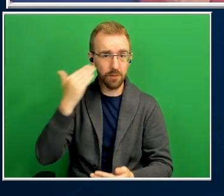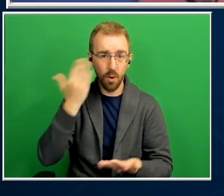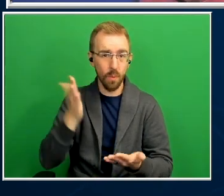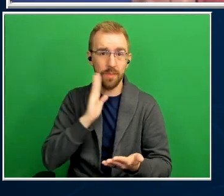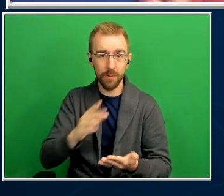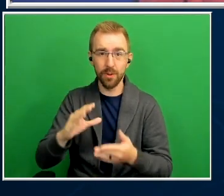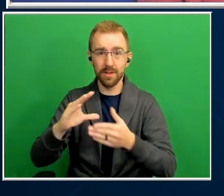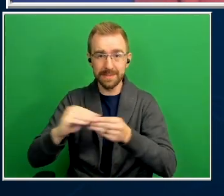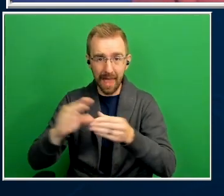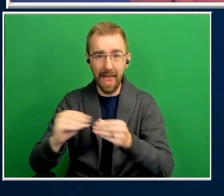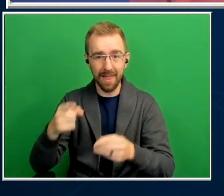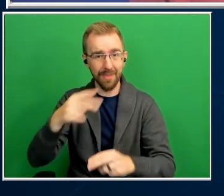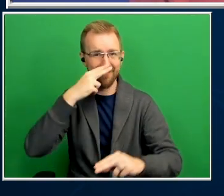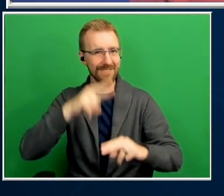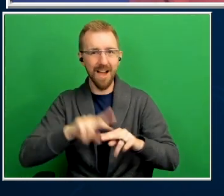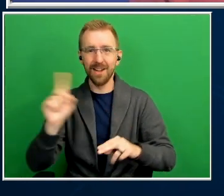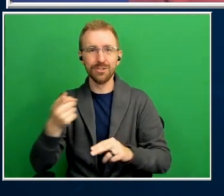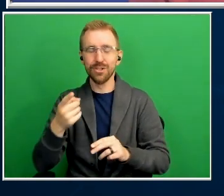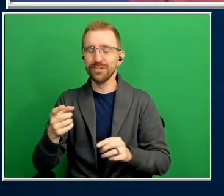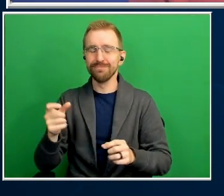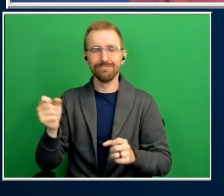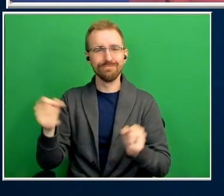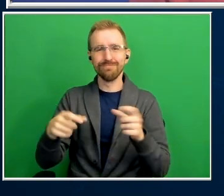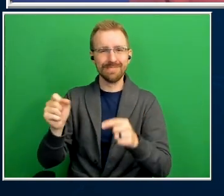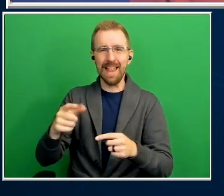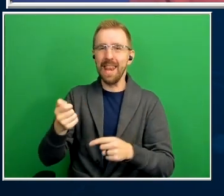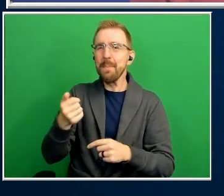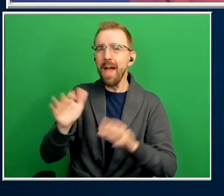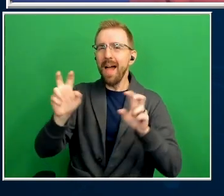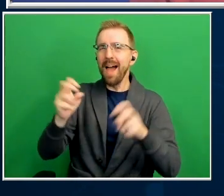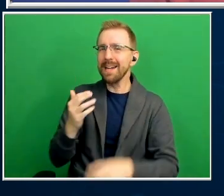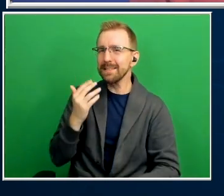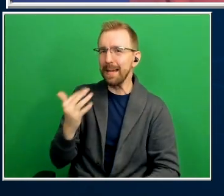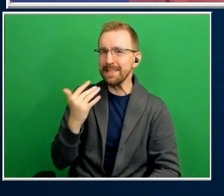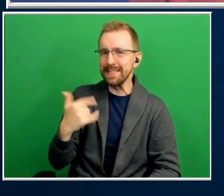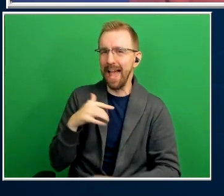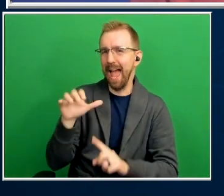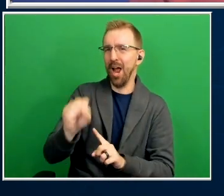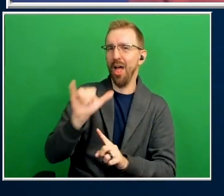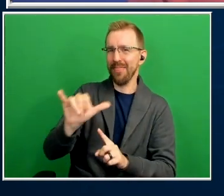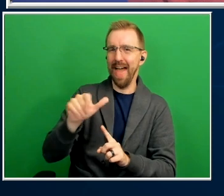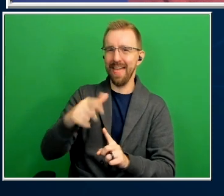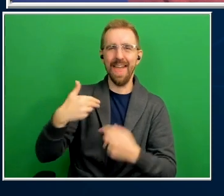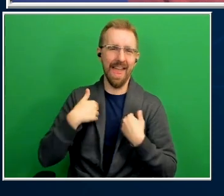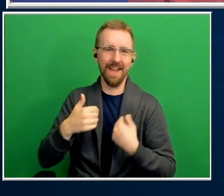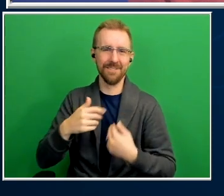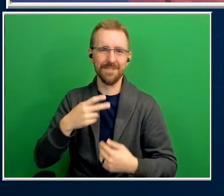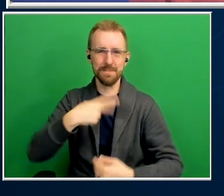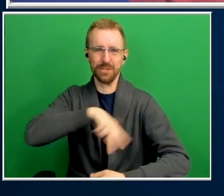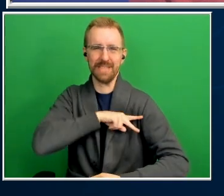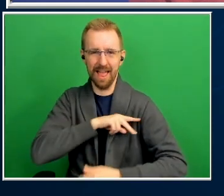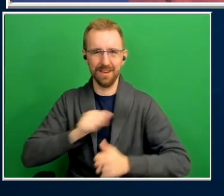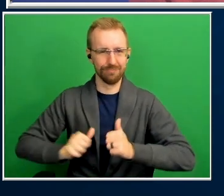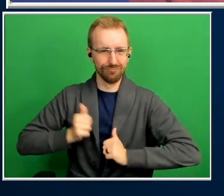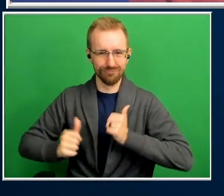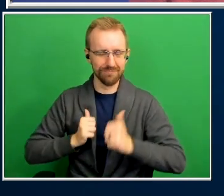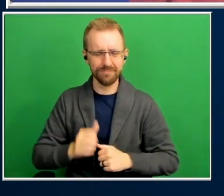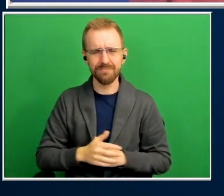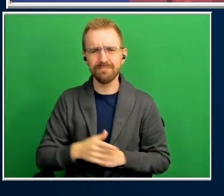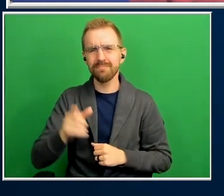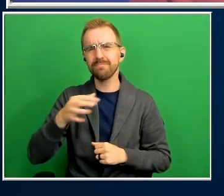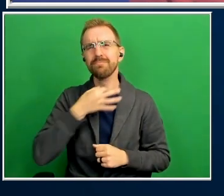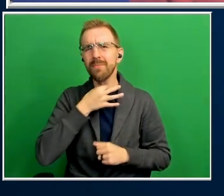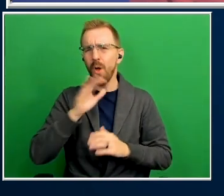and they're just they're a little spicy and i caught that that was great i loved seeing that was it just a coincidence that was all men or